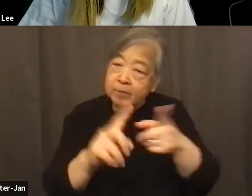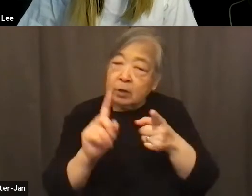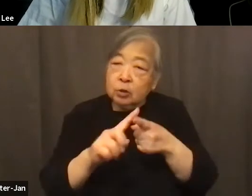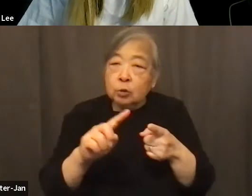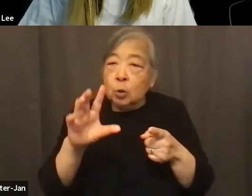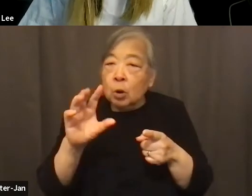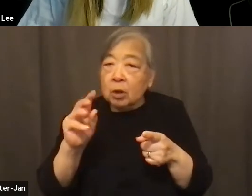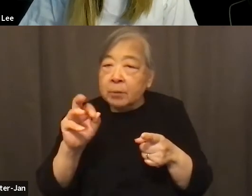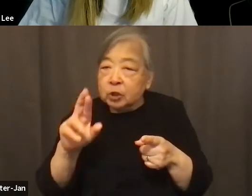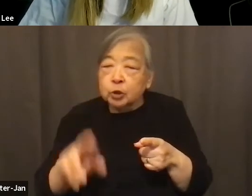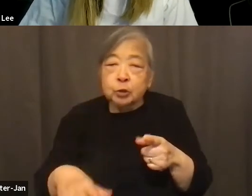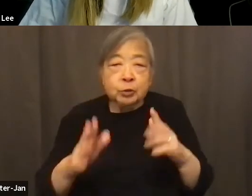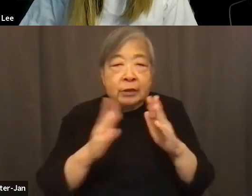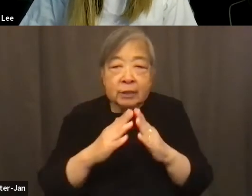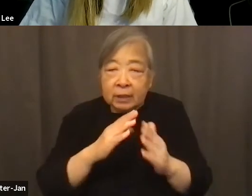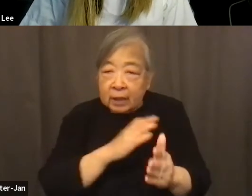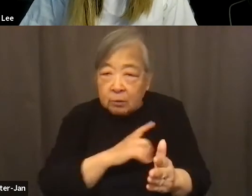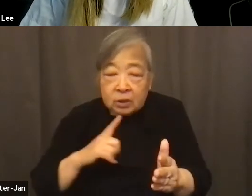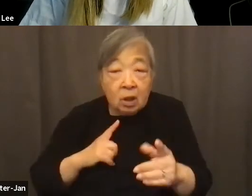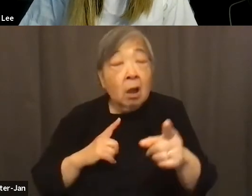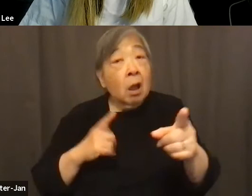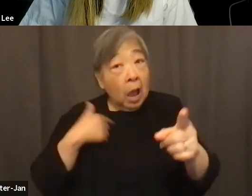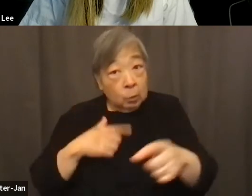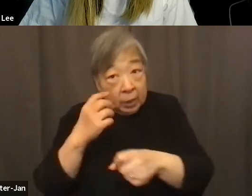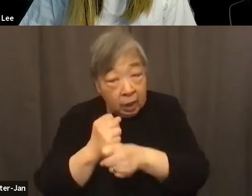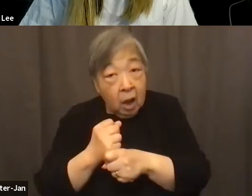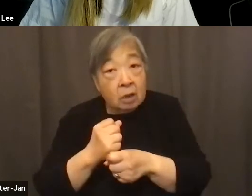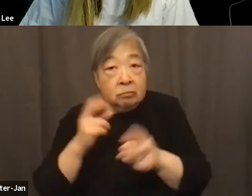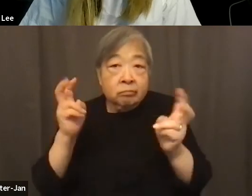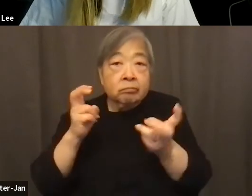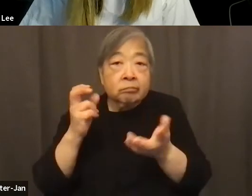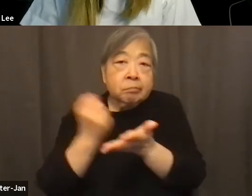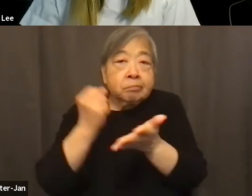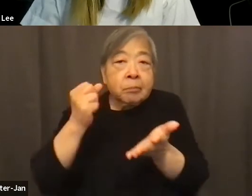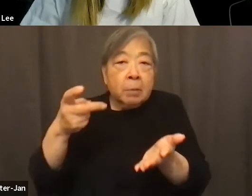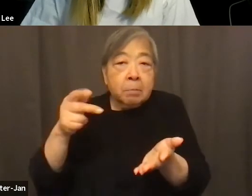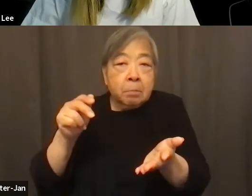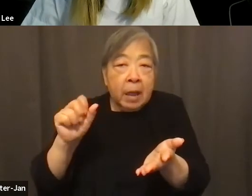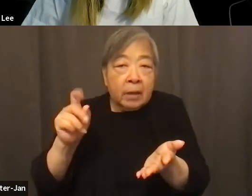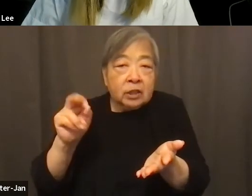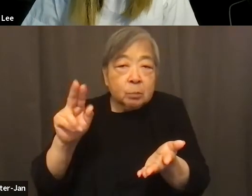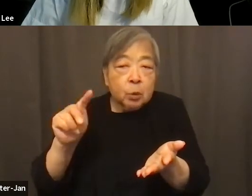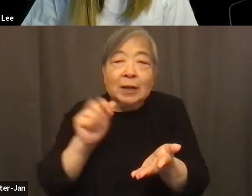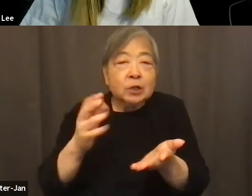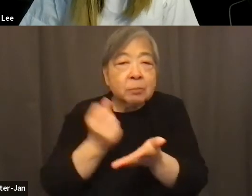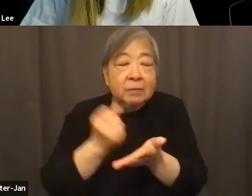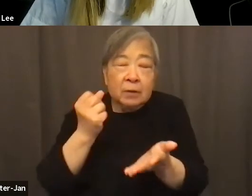city council, and we got an Asian task force set up. You know, unfortunately, by then, the fund had